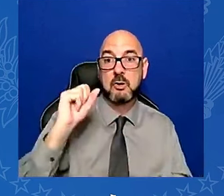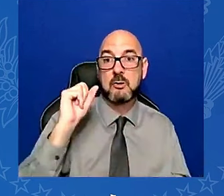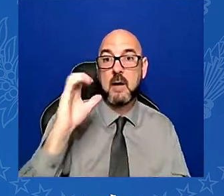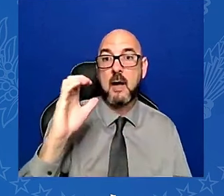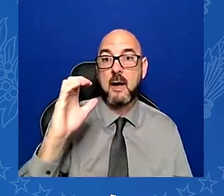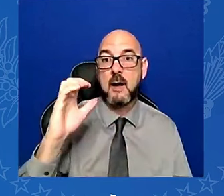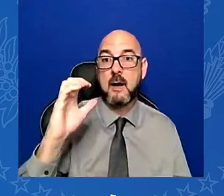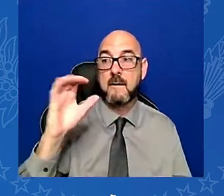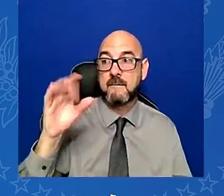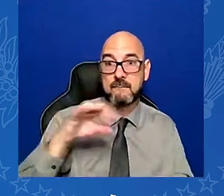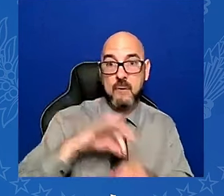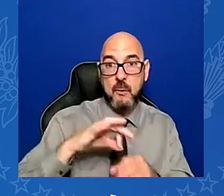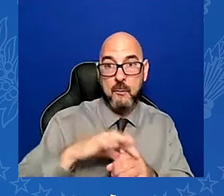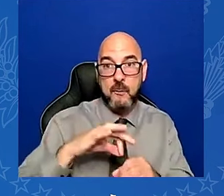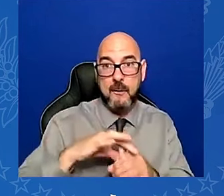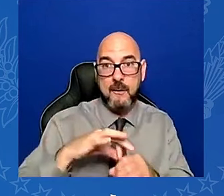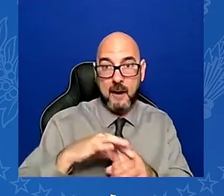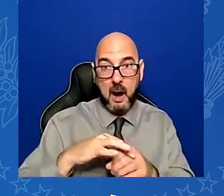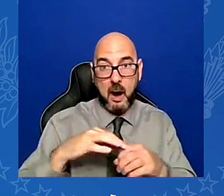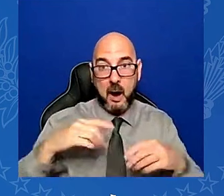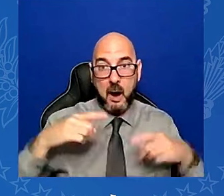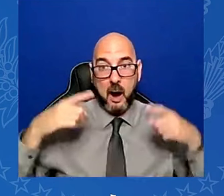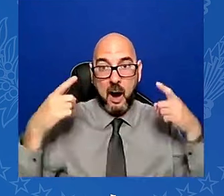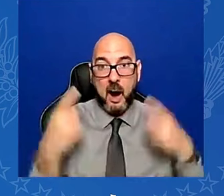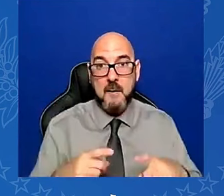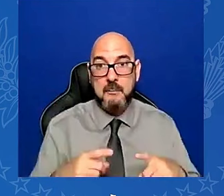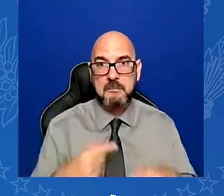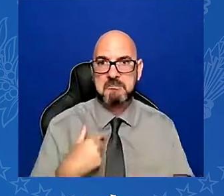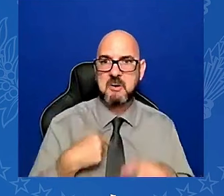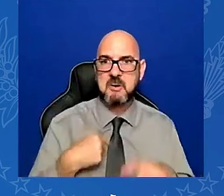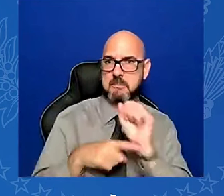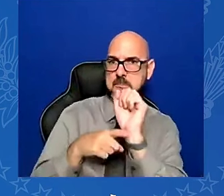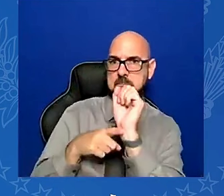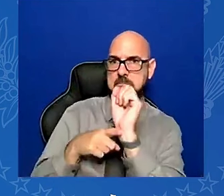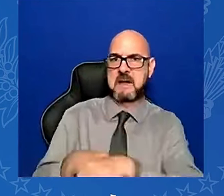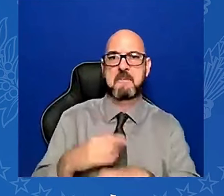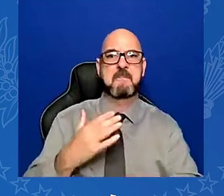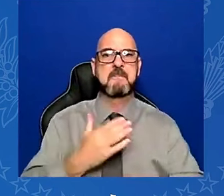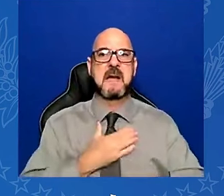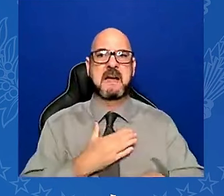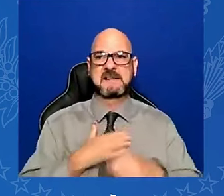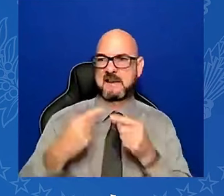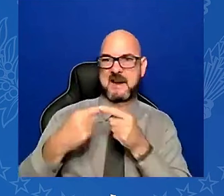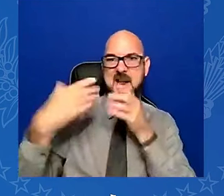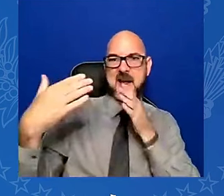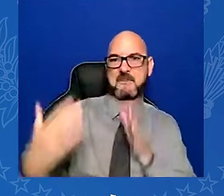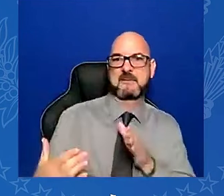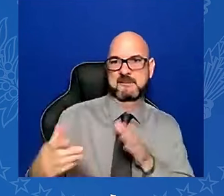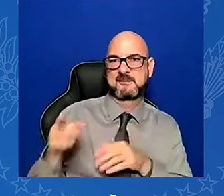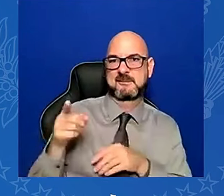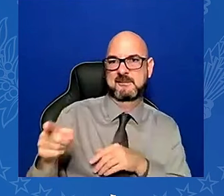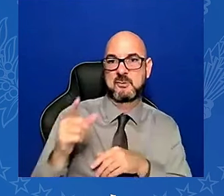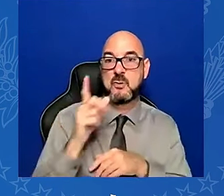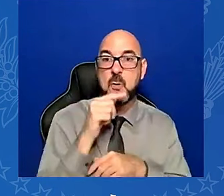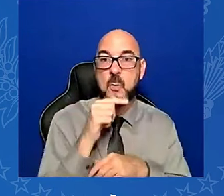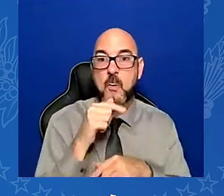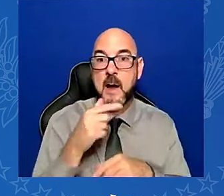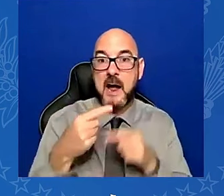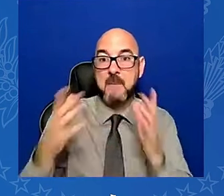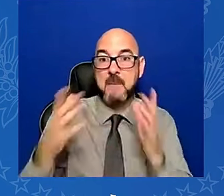Colin, when I win, I'm going to have a whole hell of a of time. And I'm going to be watching, pal.